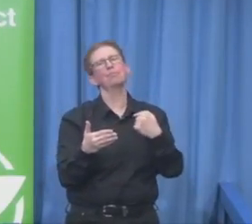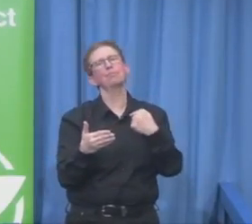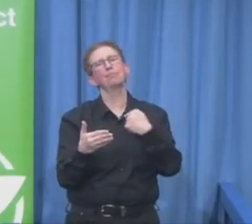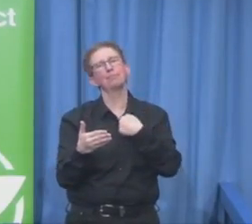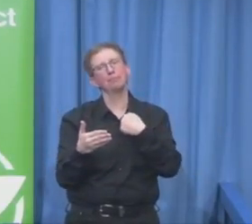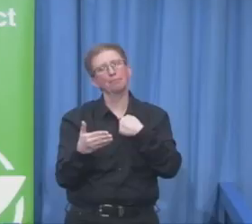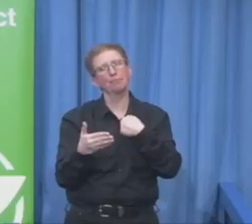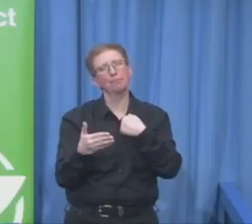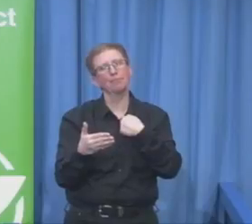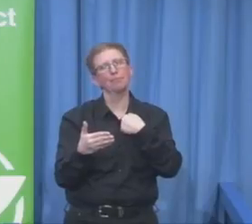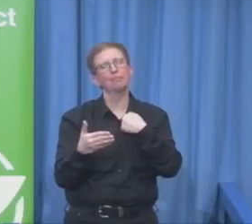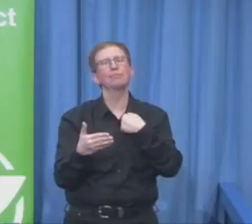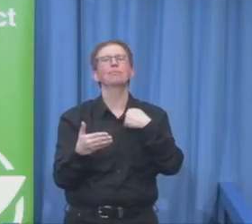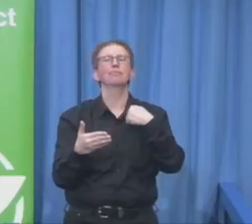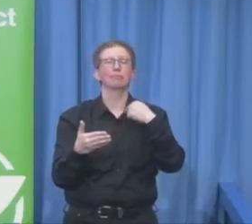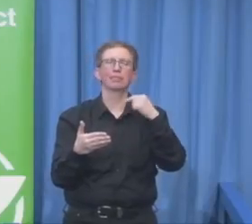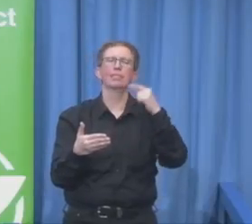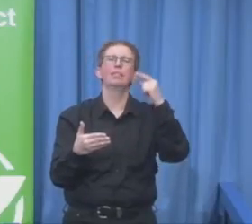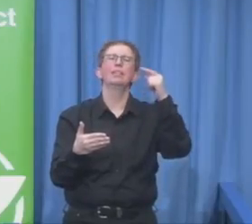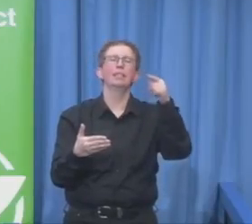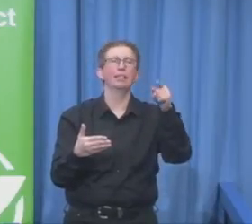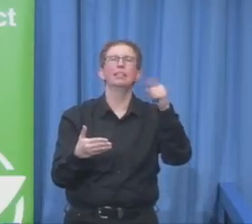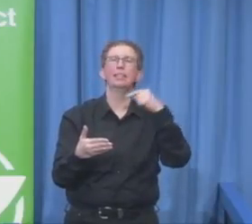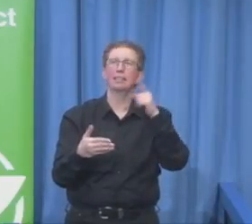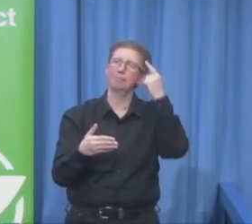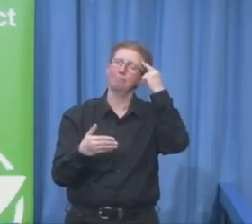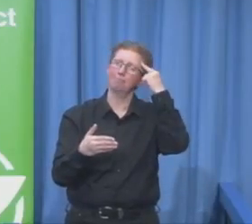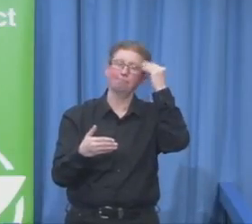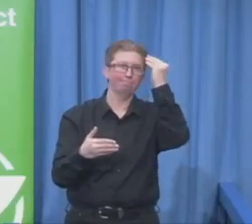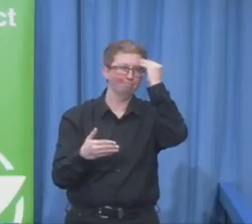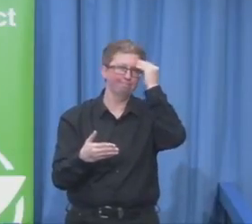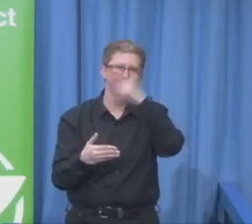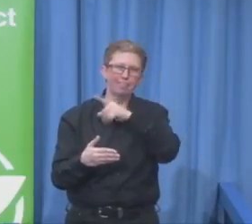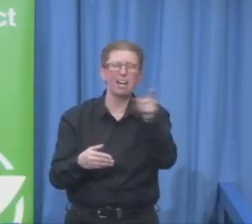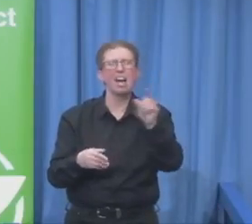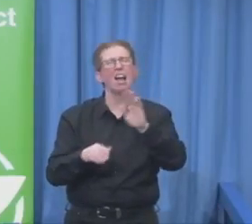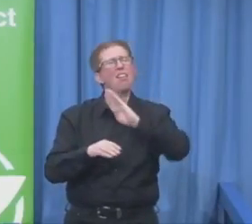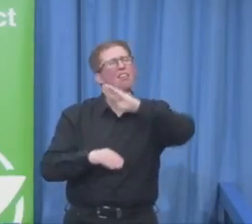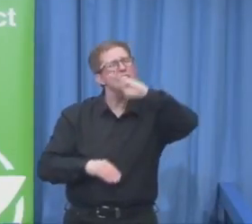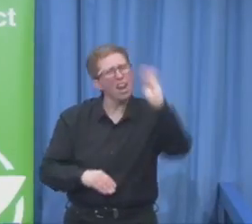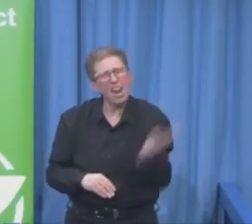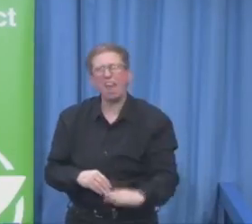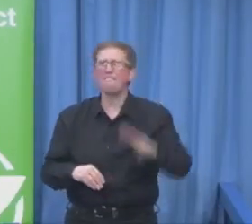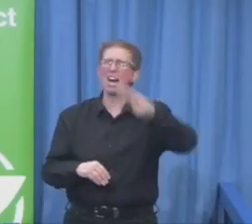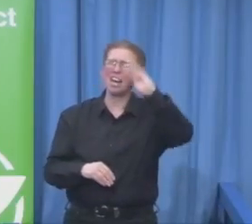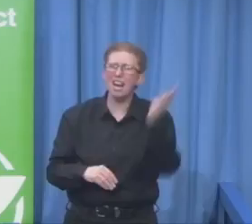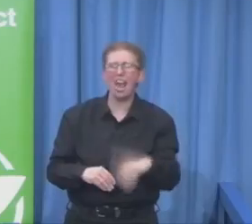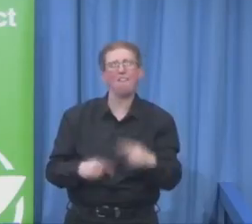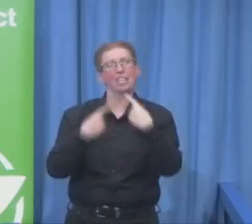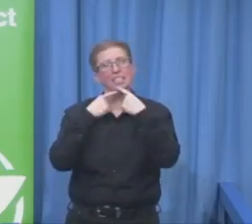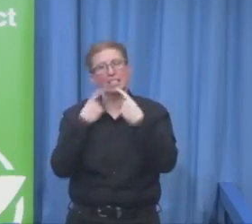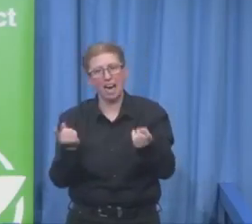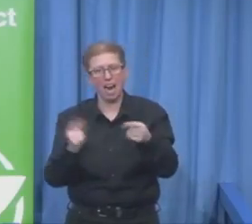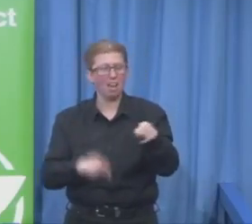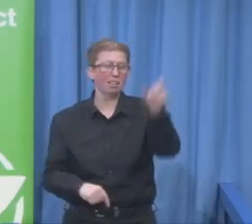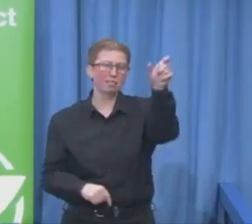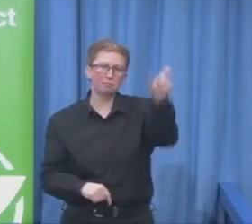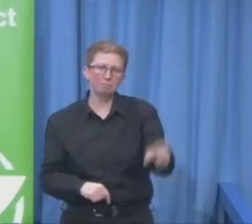But give them, provide them a challenge they will be able to manage. Great.